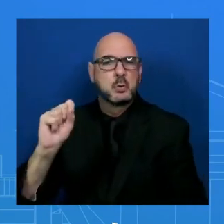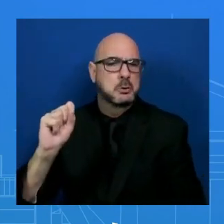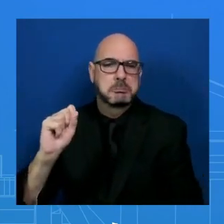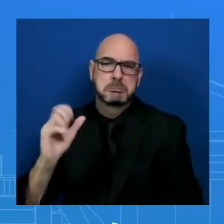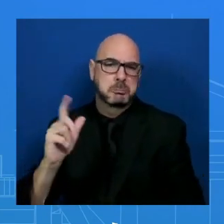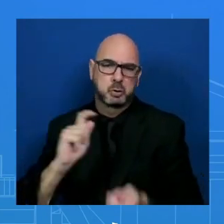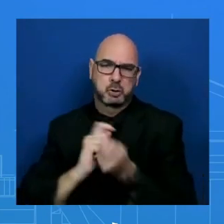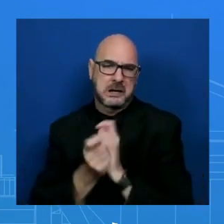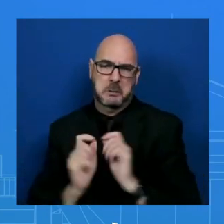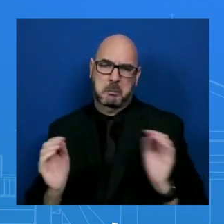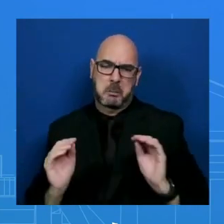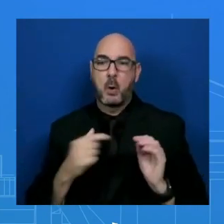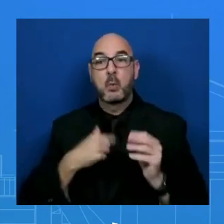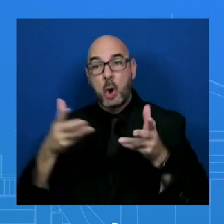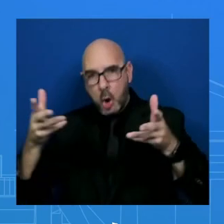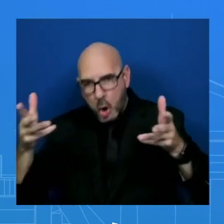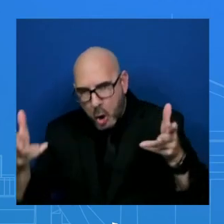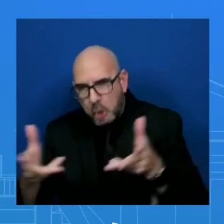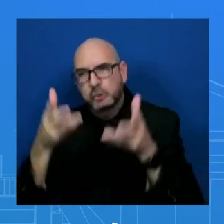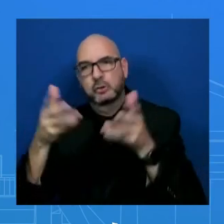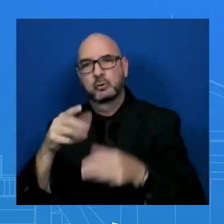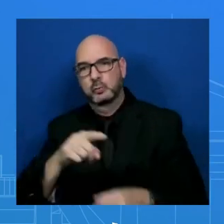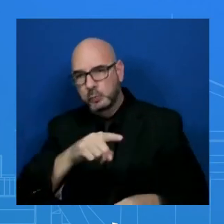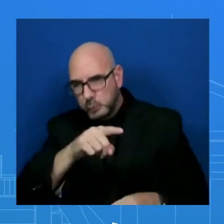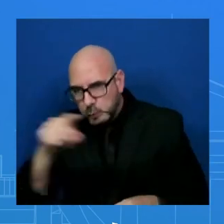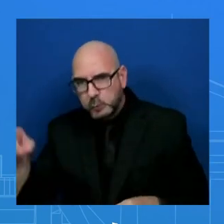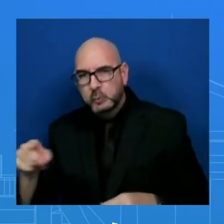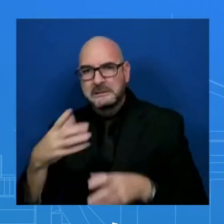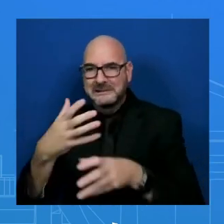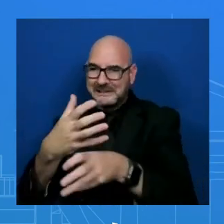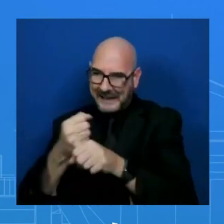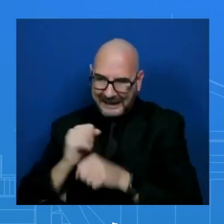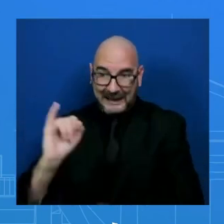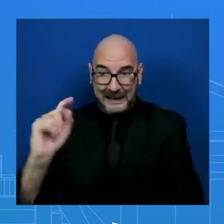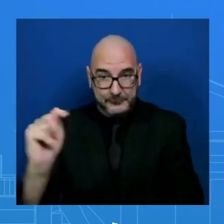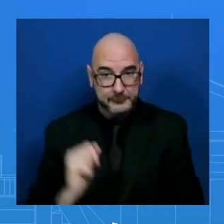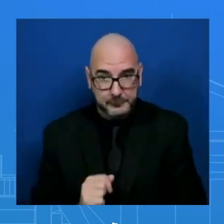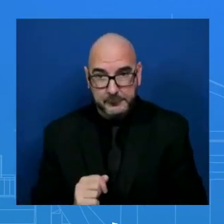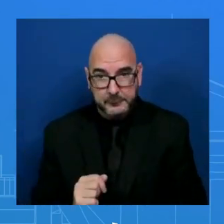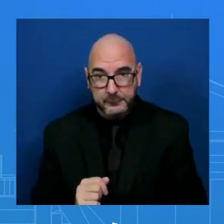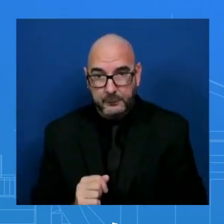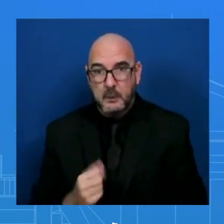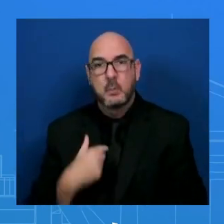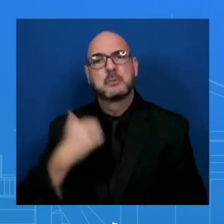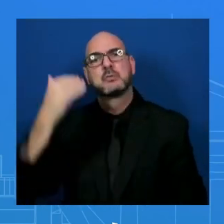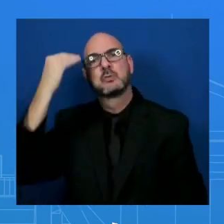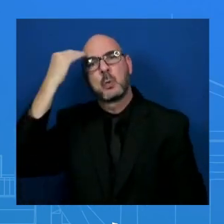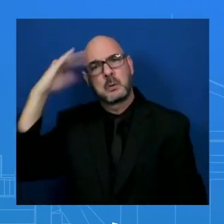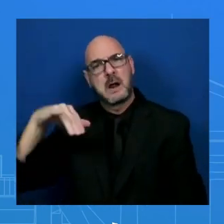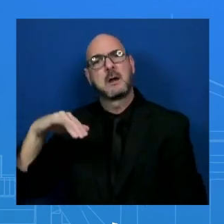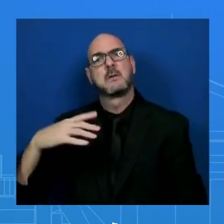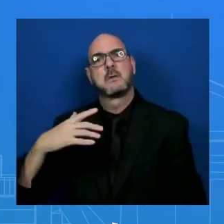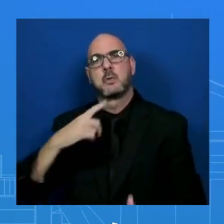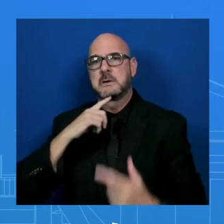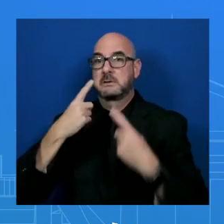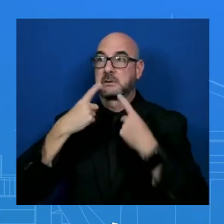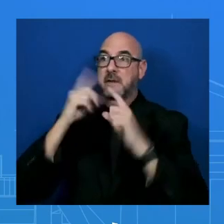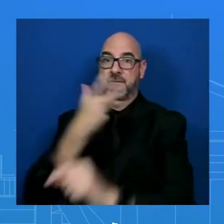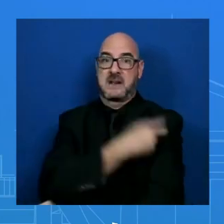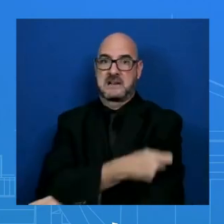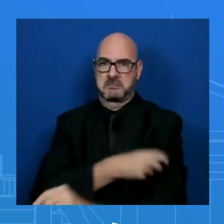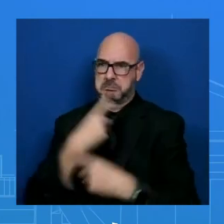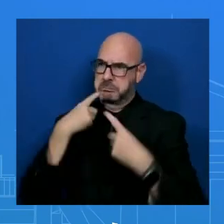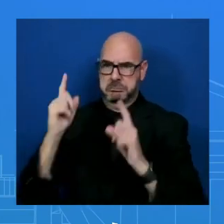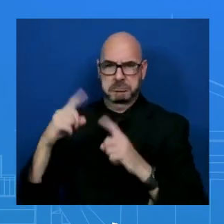encourage Americans to get those vaccines. We know – we know that these vaccines work, right? We know when people stay up to date with their vaccine,